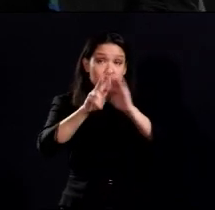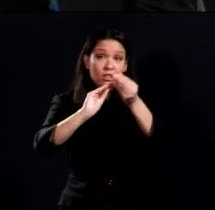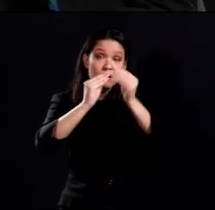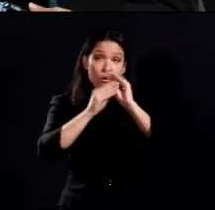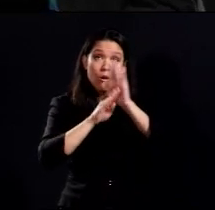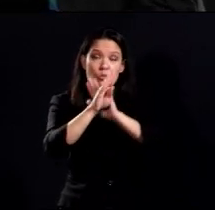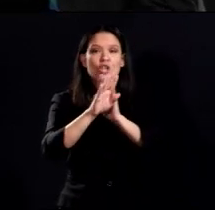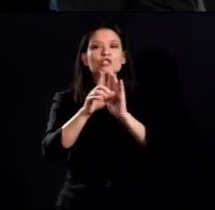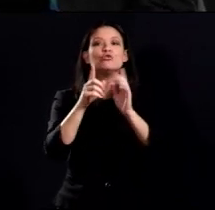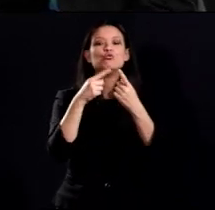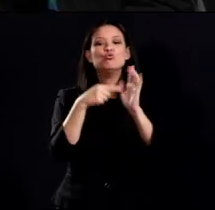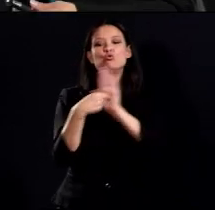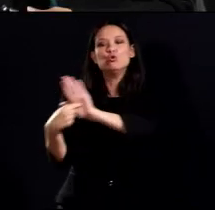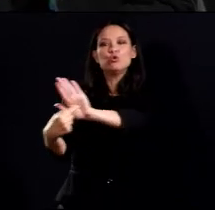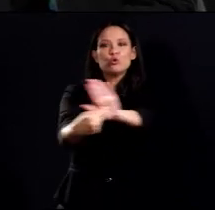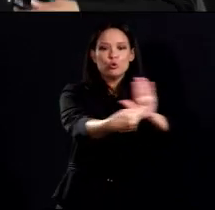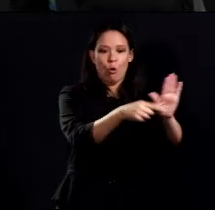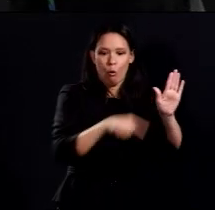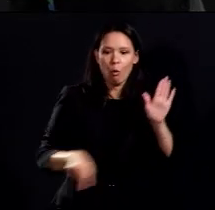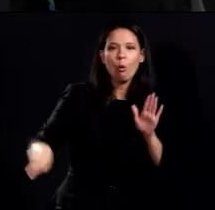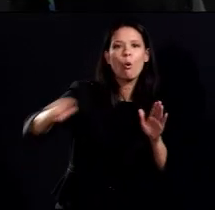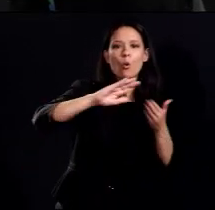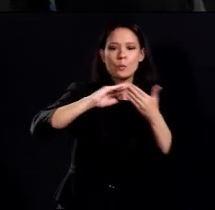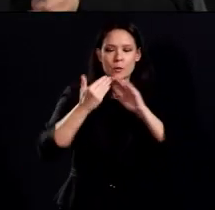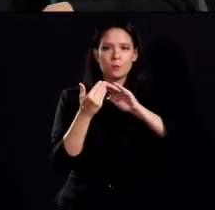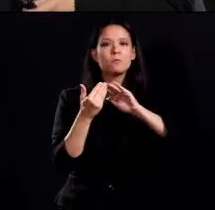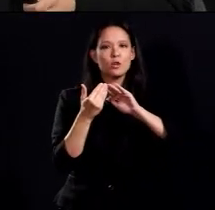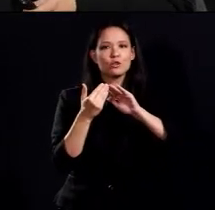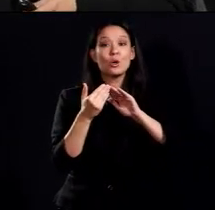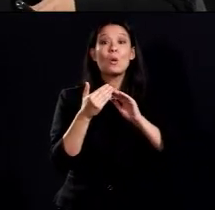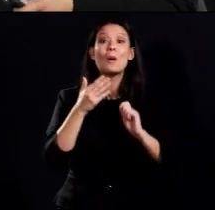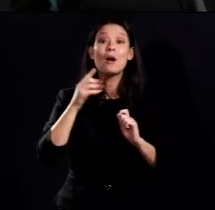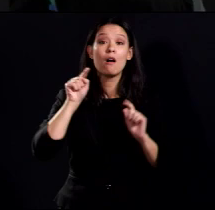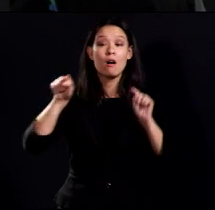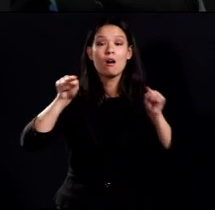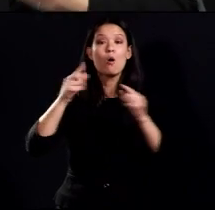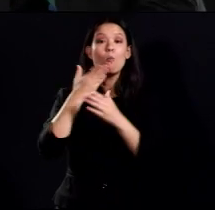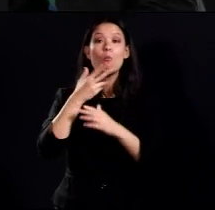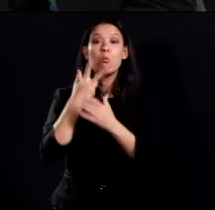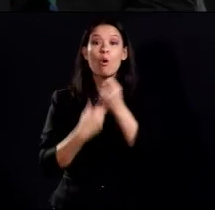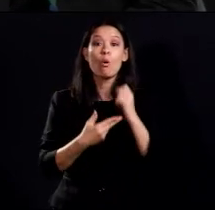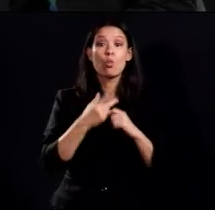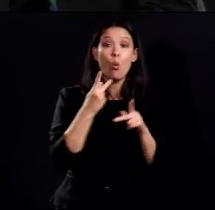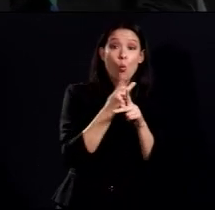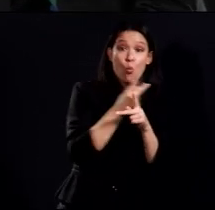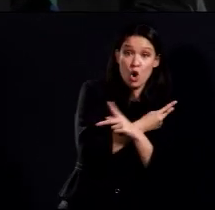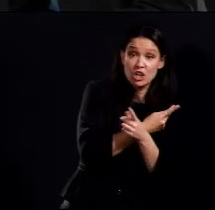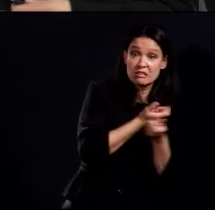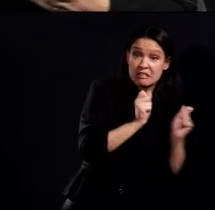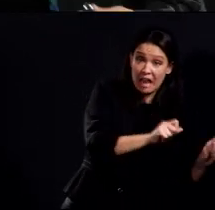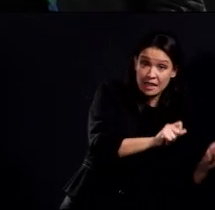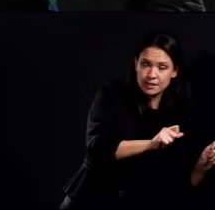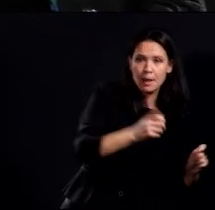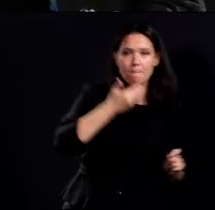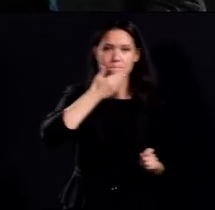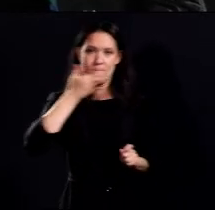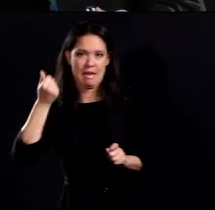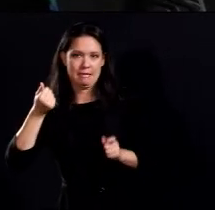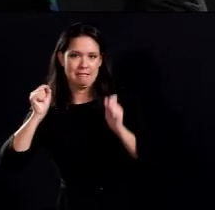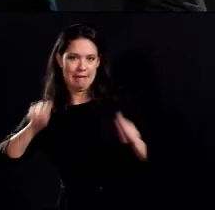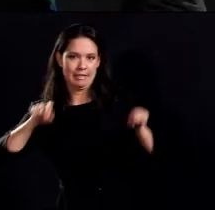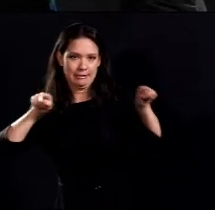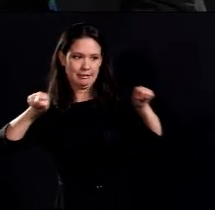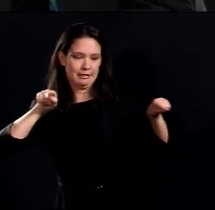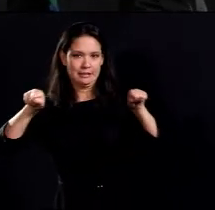public and the community that they show a best case scenario and a worst case scenario. So, you know, the saying goes